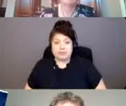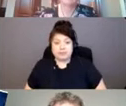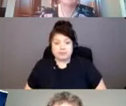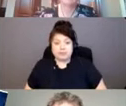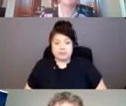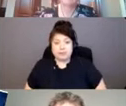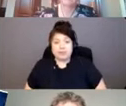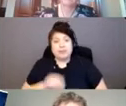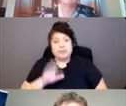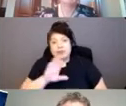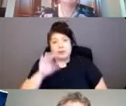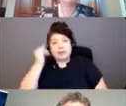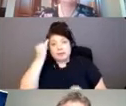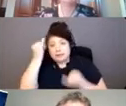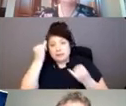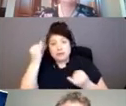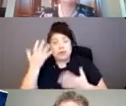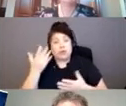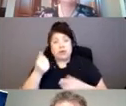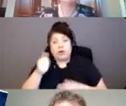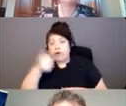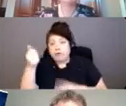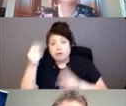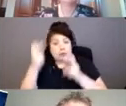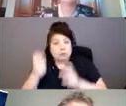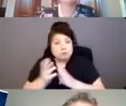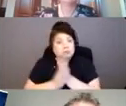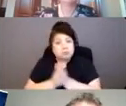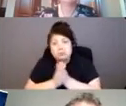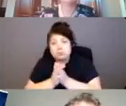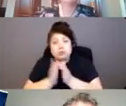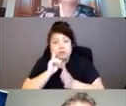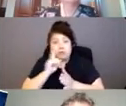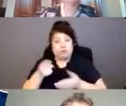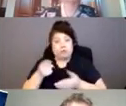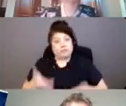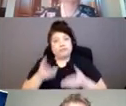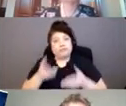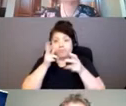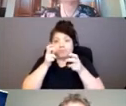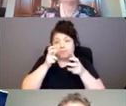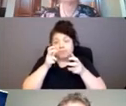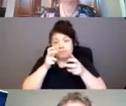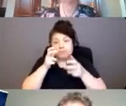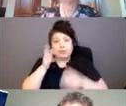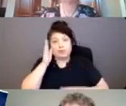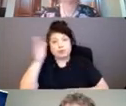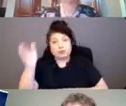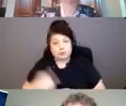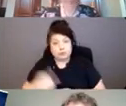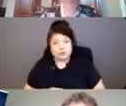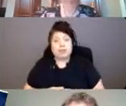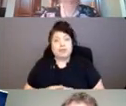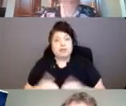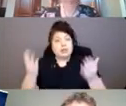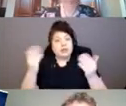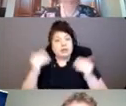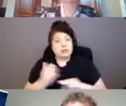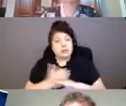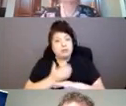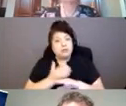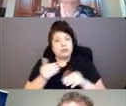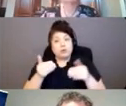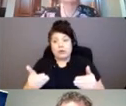any ideas or other topics for future webinars. Before we move forward with presentation. Randy,